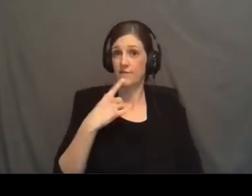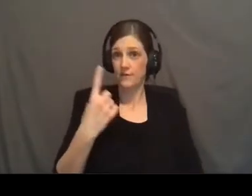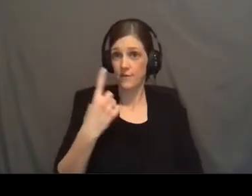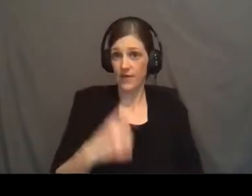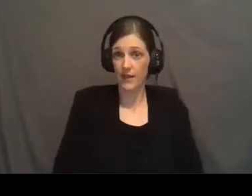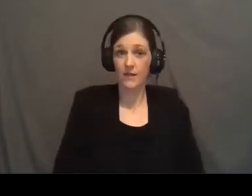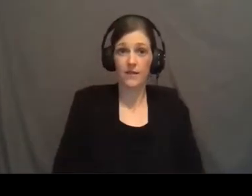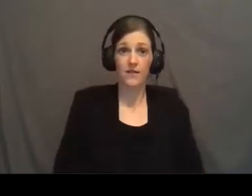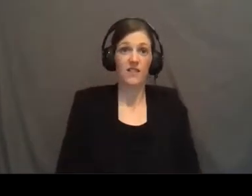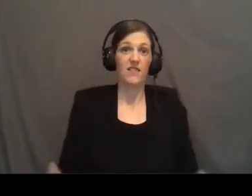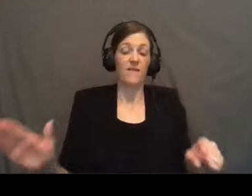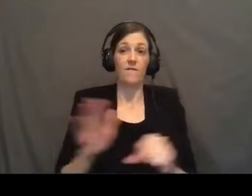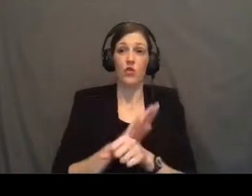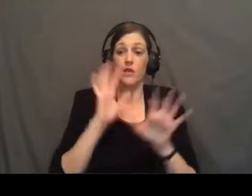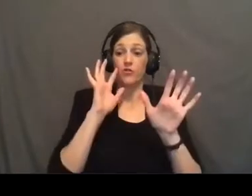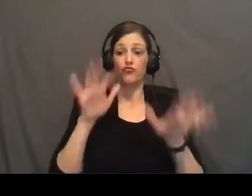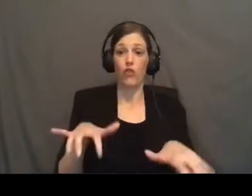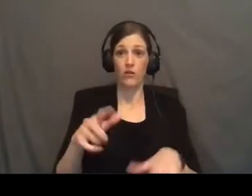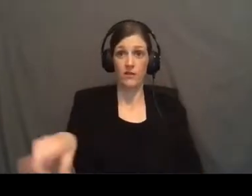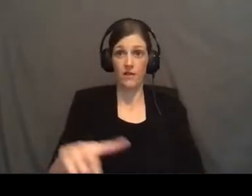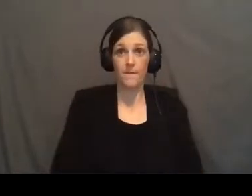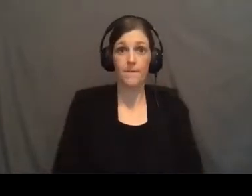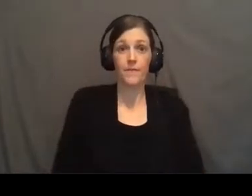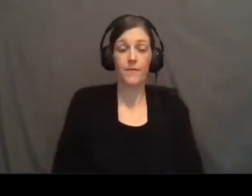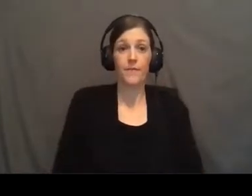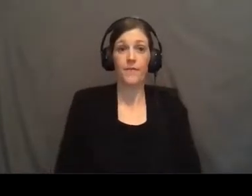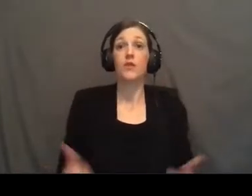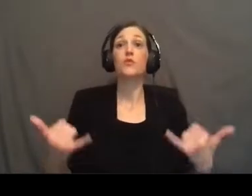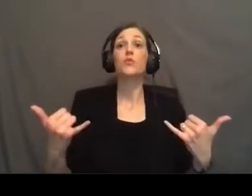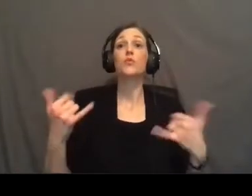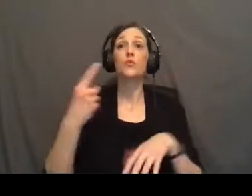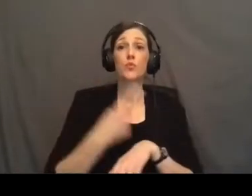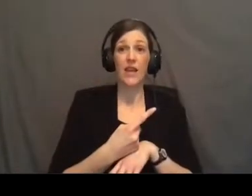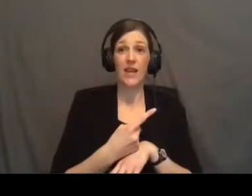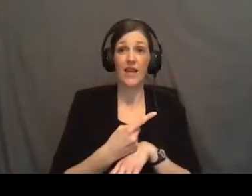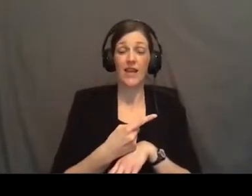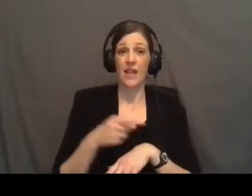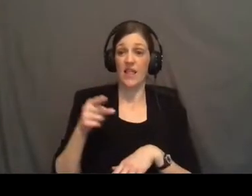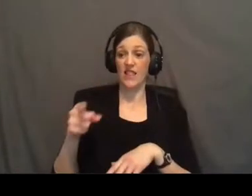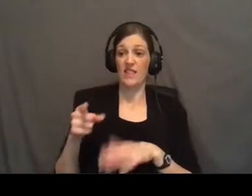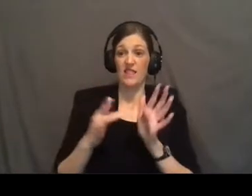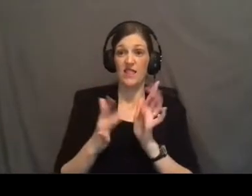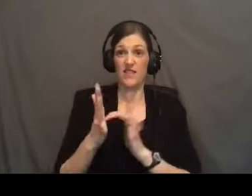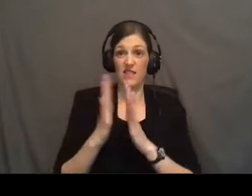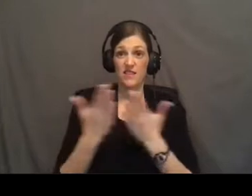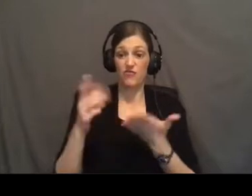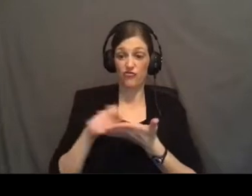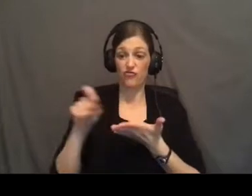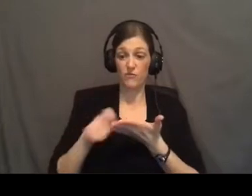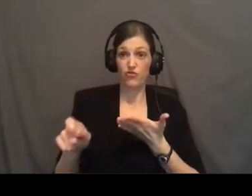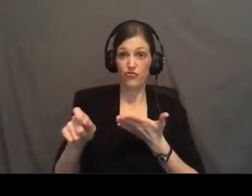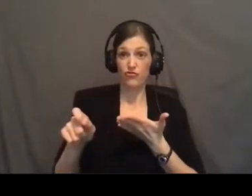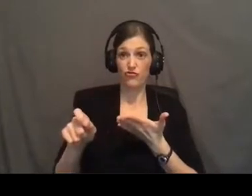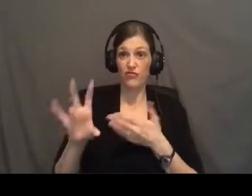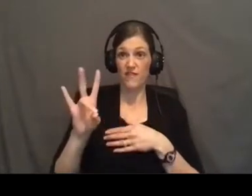that completely shocks them. Today, this scripture that was written 700 years ago